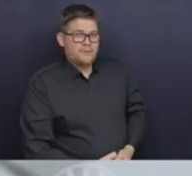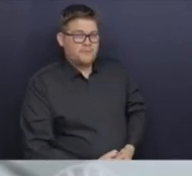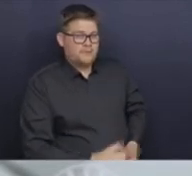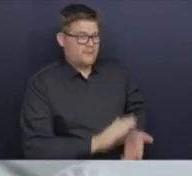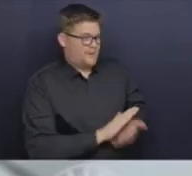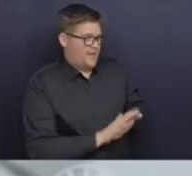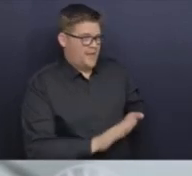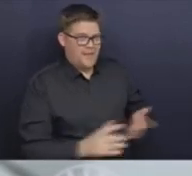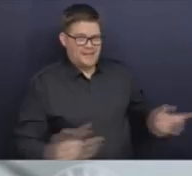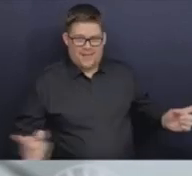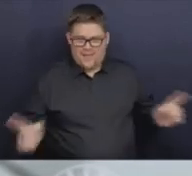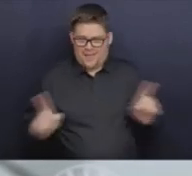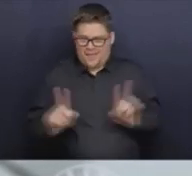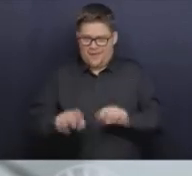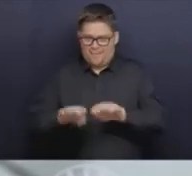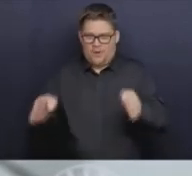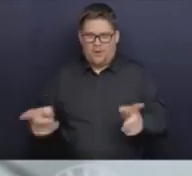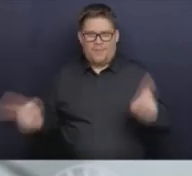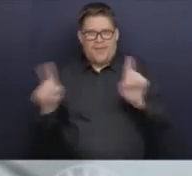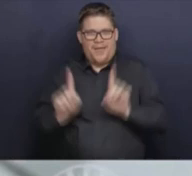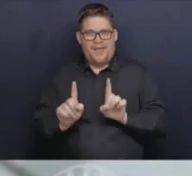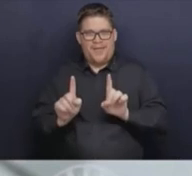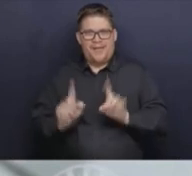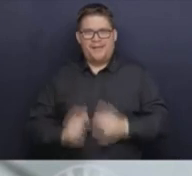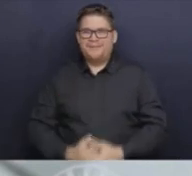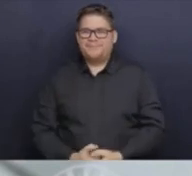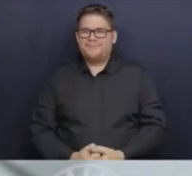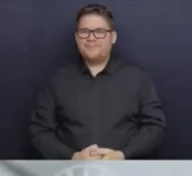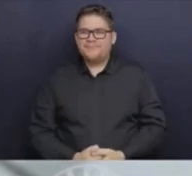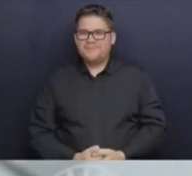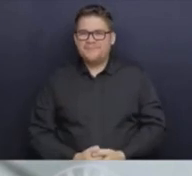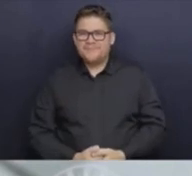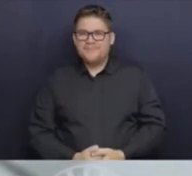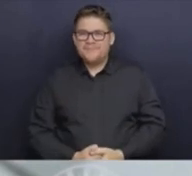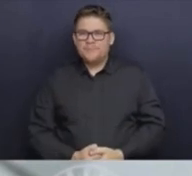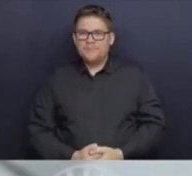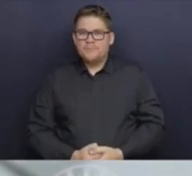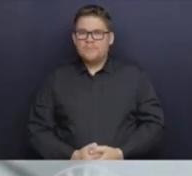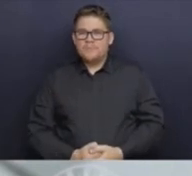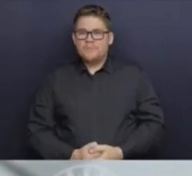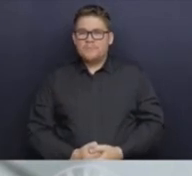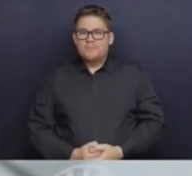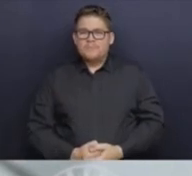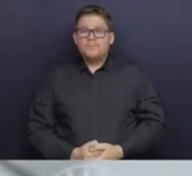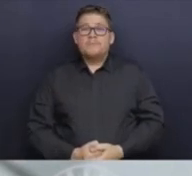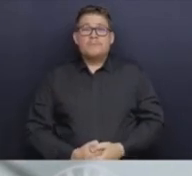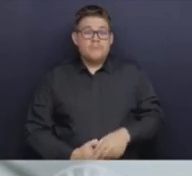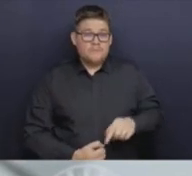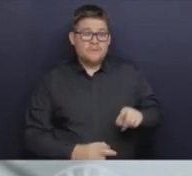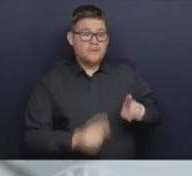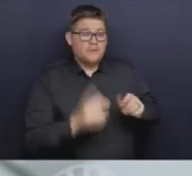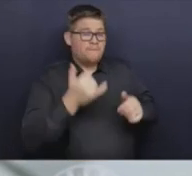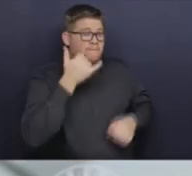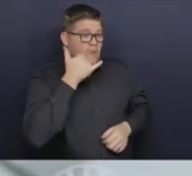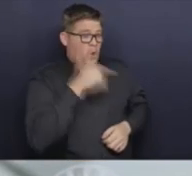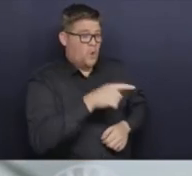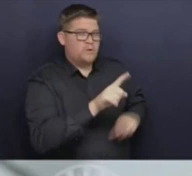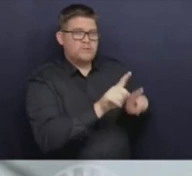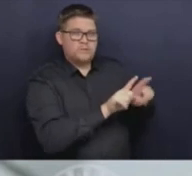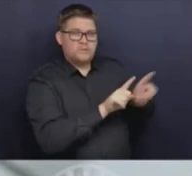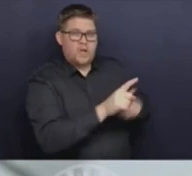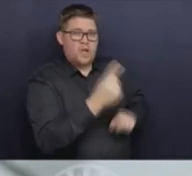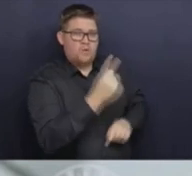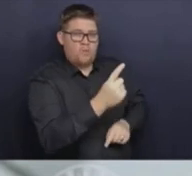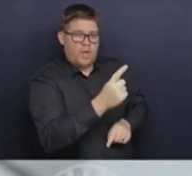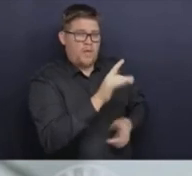Thank you. As a reminder to reporters in the phone, please press star run to enter the queue. You are limited to one